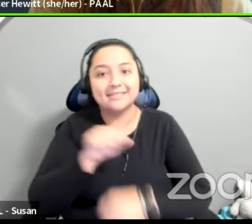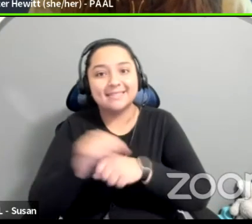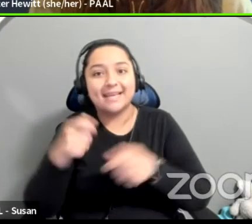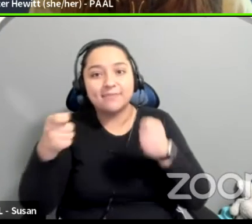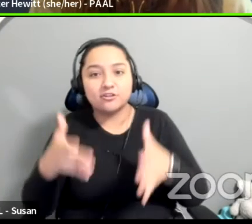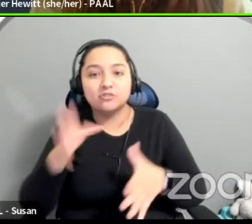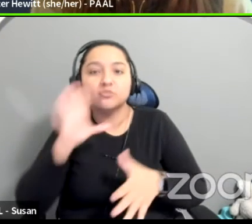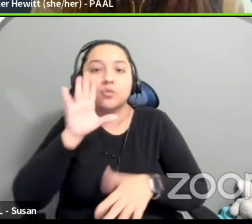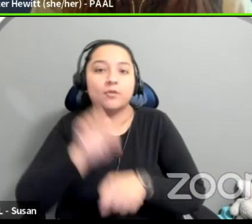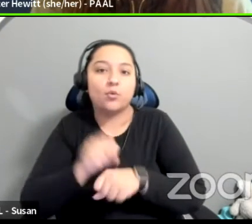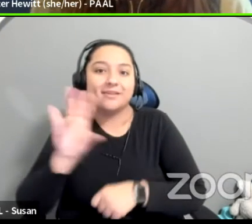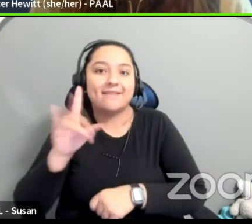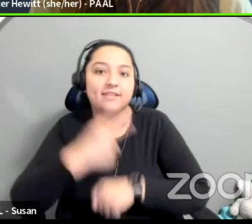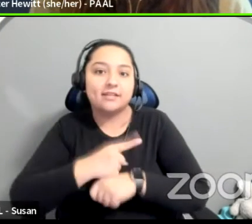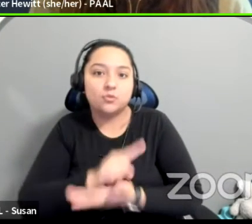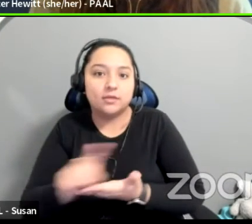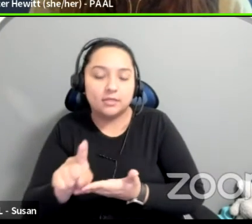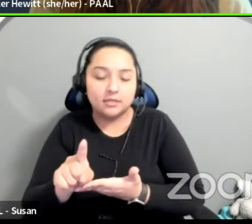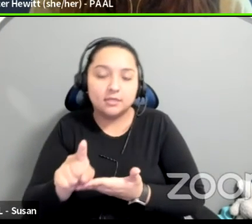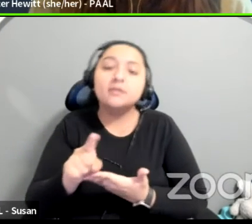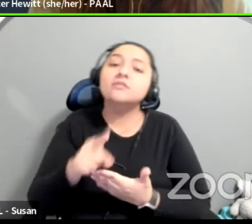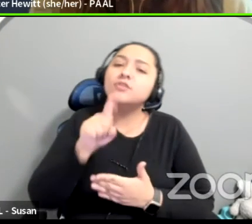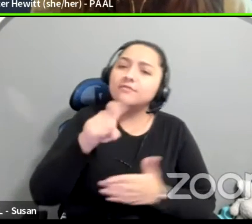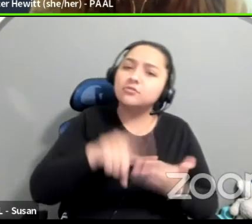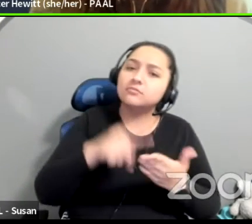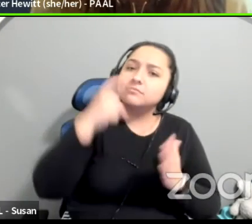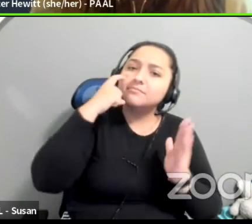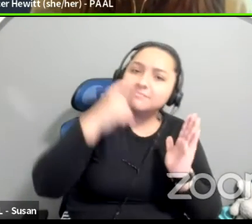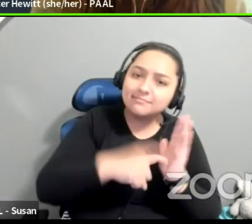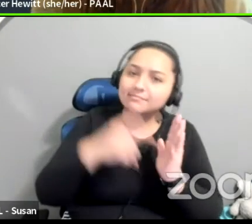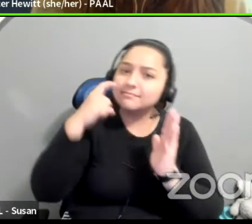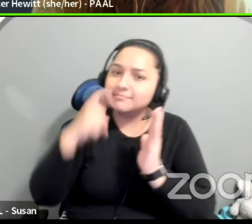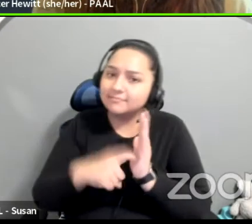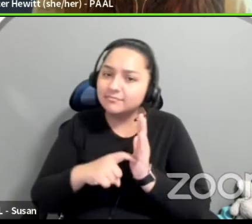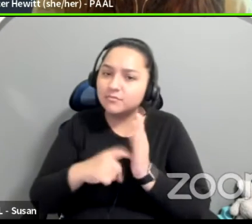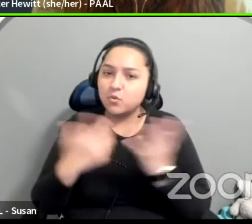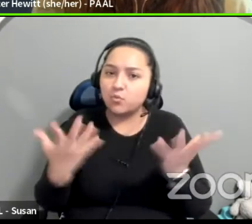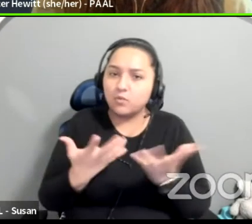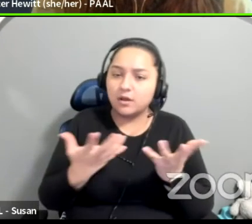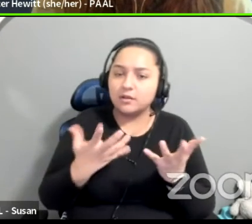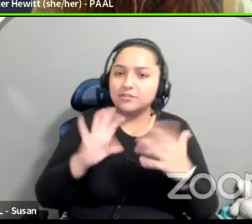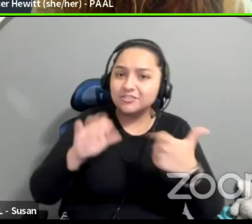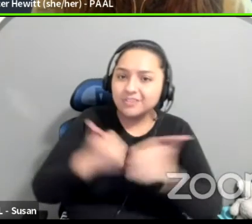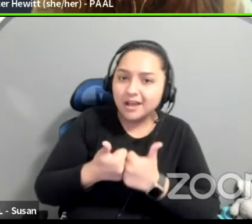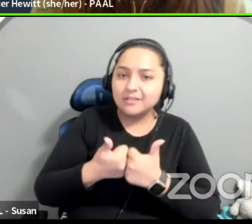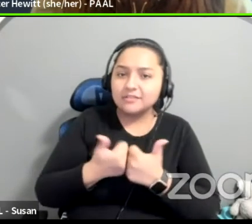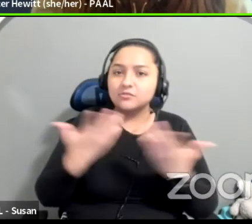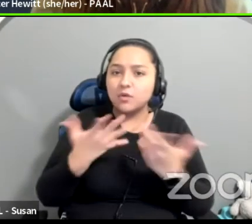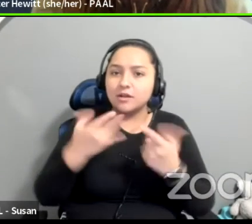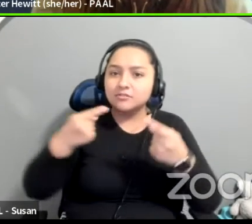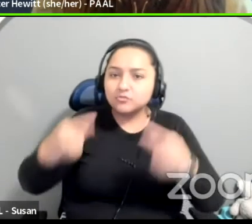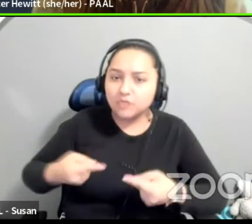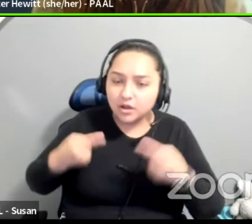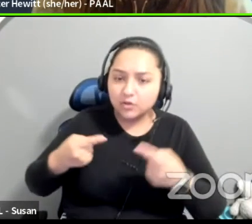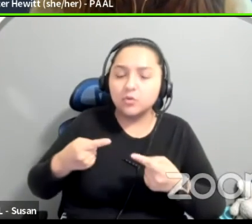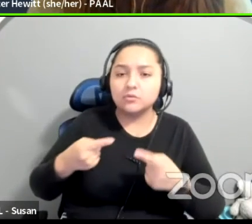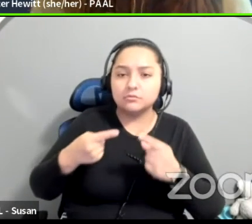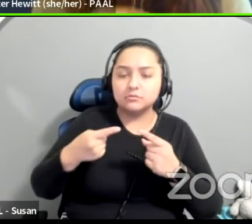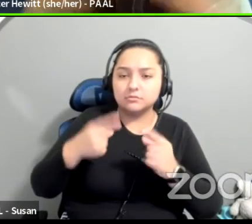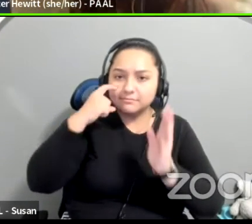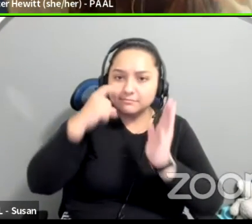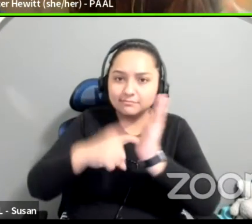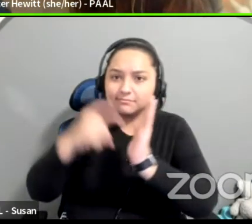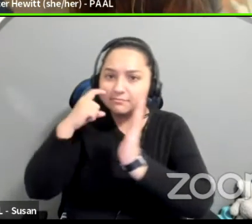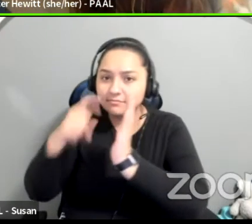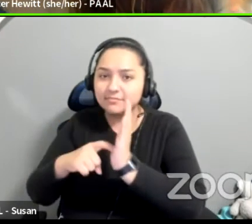caregiver support or identifying caregiver obstacles will highlight other places that need support. And I think that's also what's scary is we